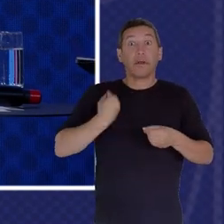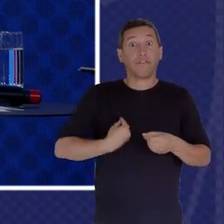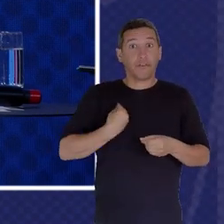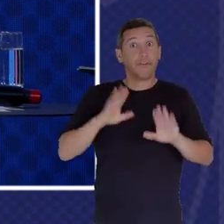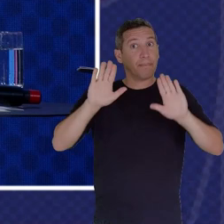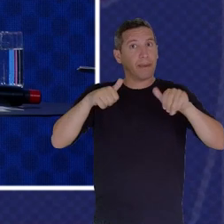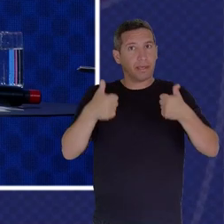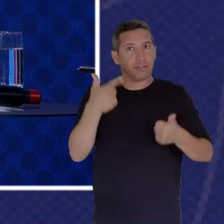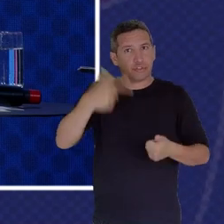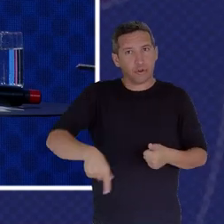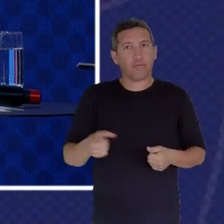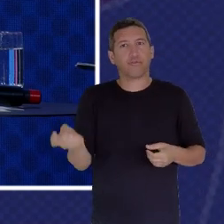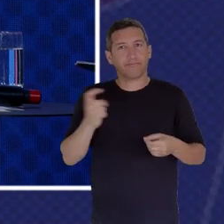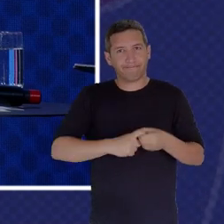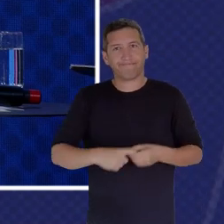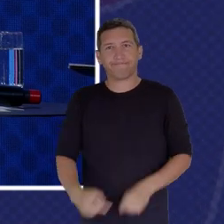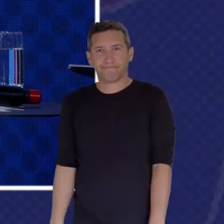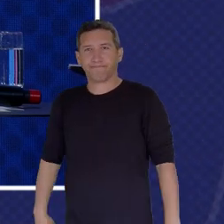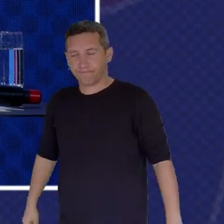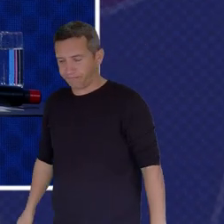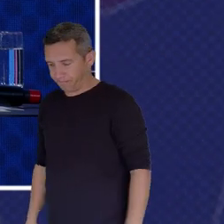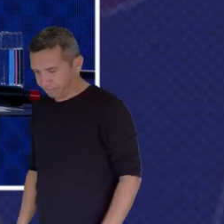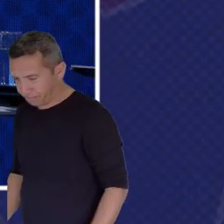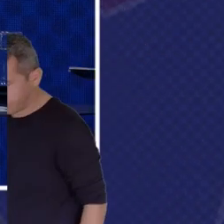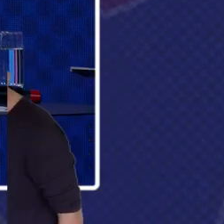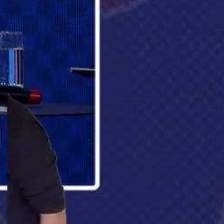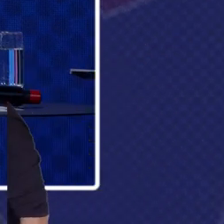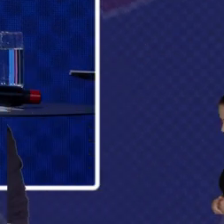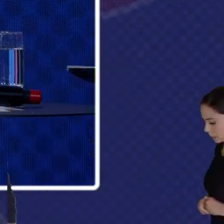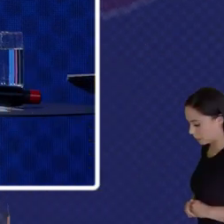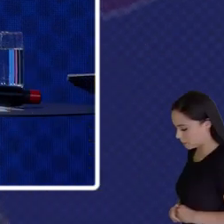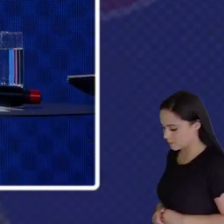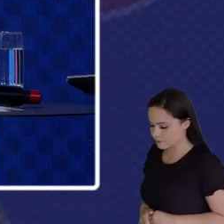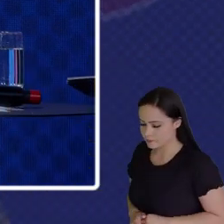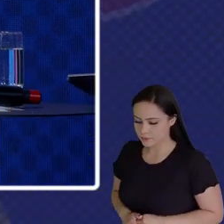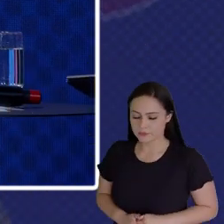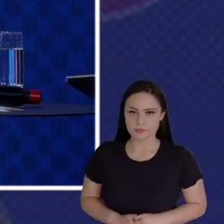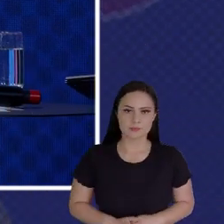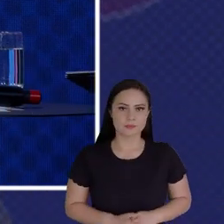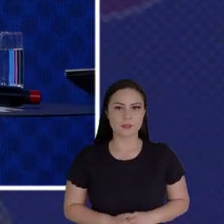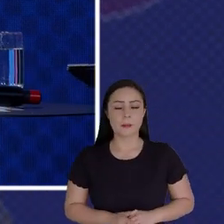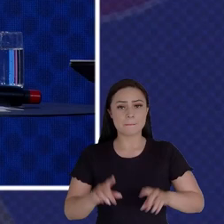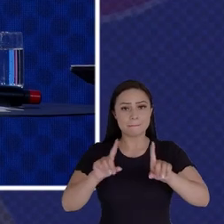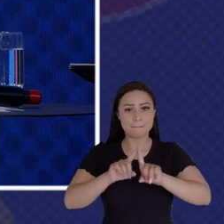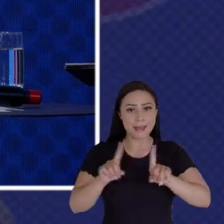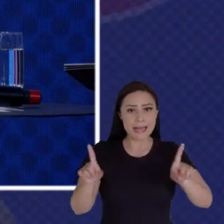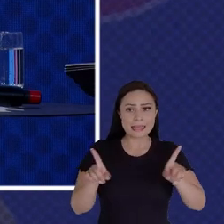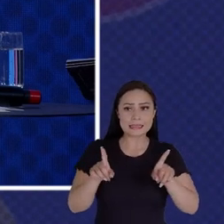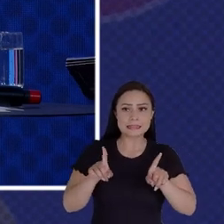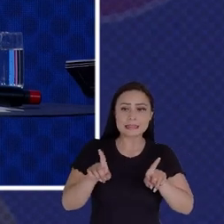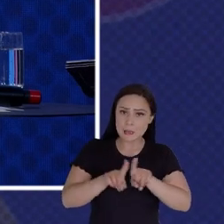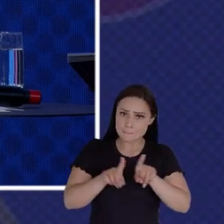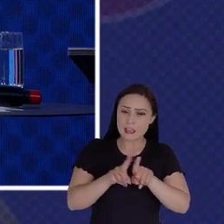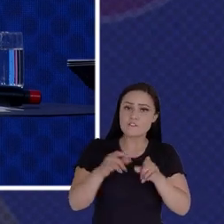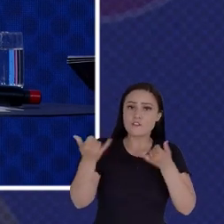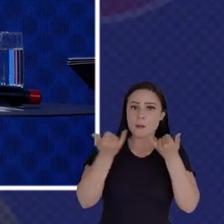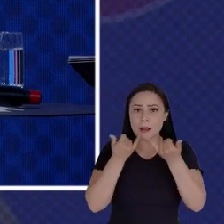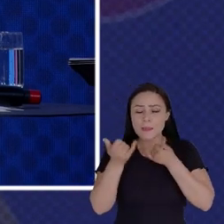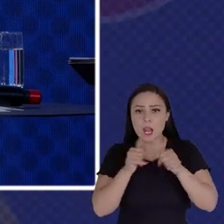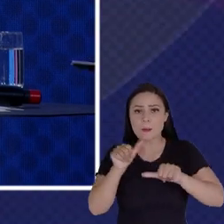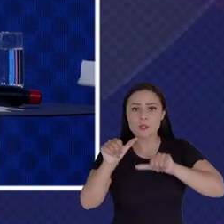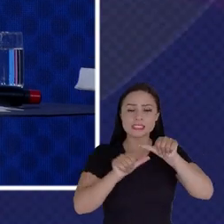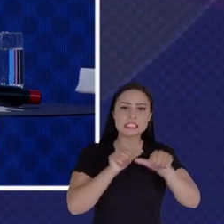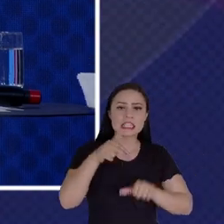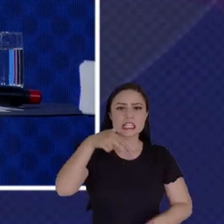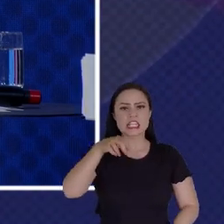So This Was As I Said Reported In The Journal Nature But It Also Reported In The Popular Press In The New York Times Among Other